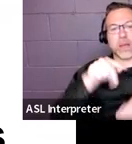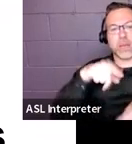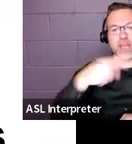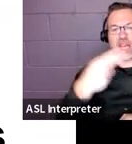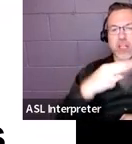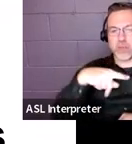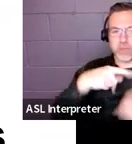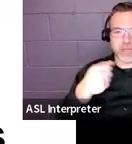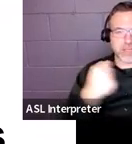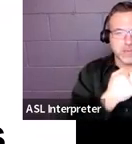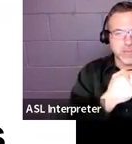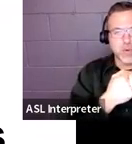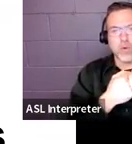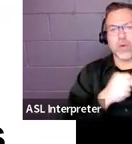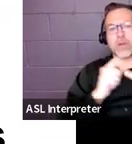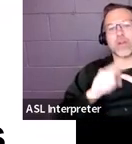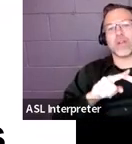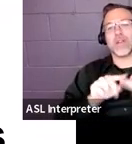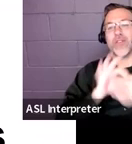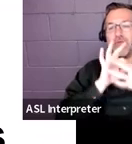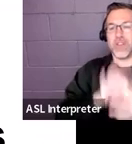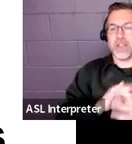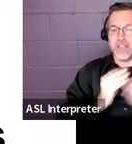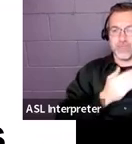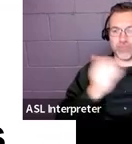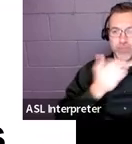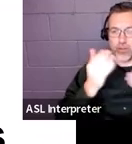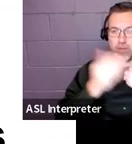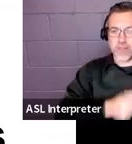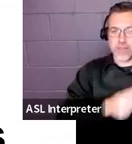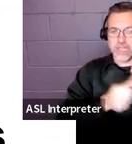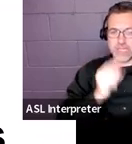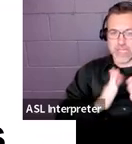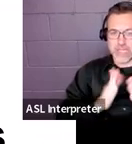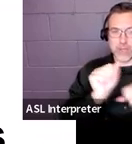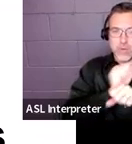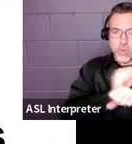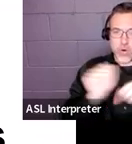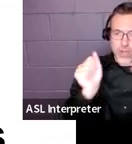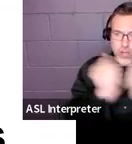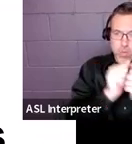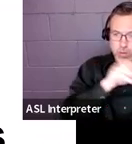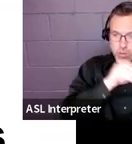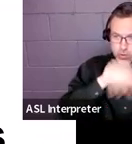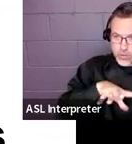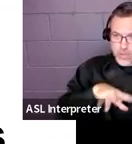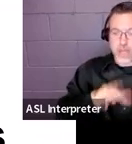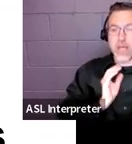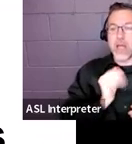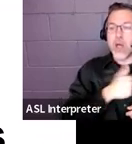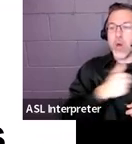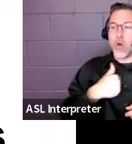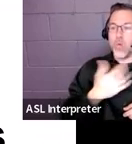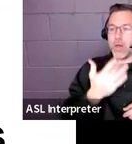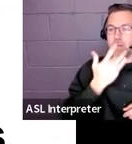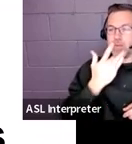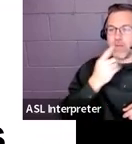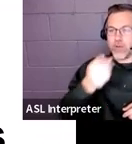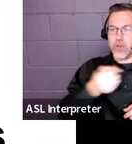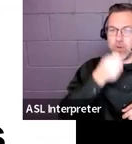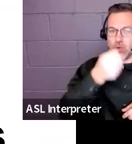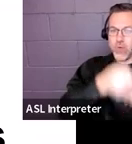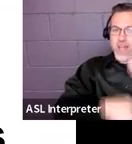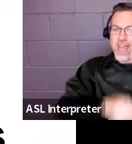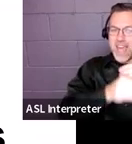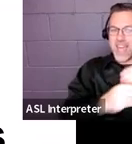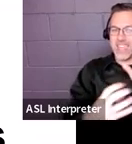related service assistance that are working with your students, our guidance is to put that information in section six.